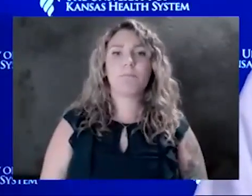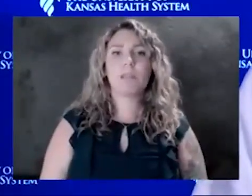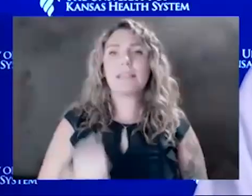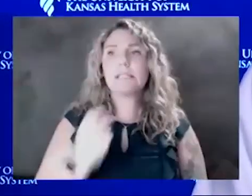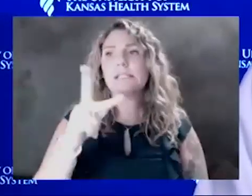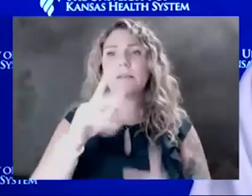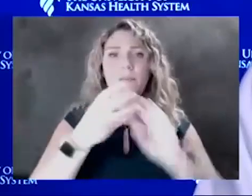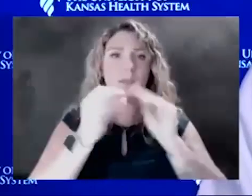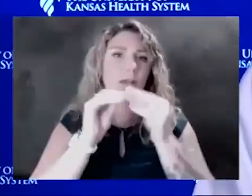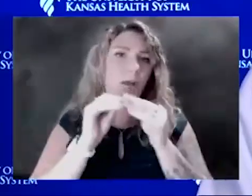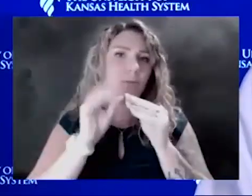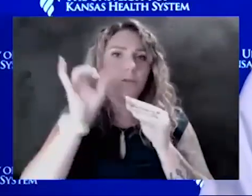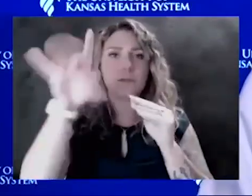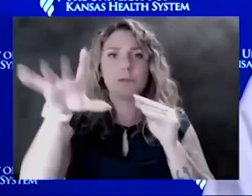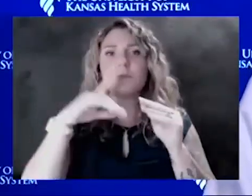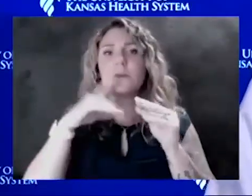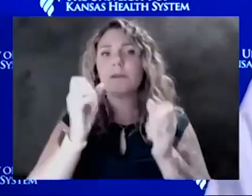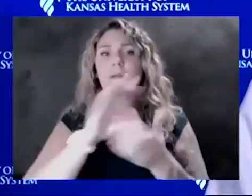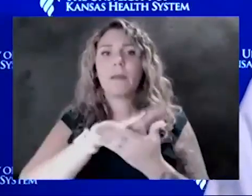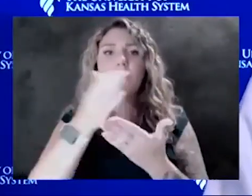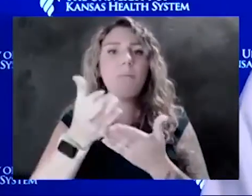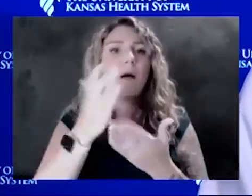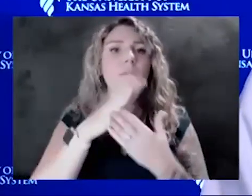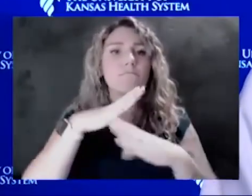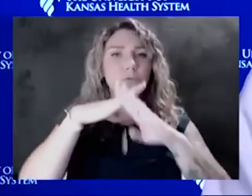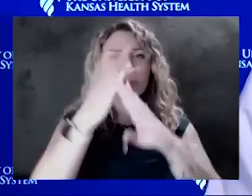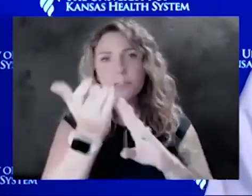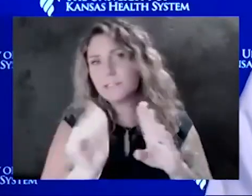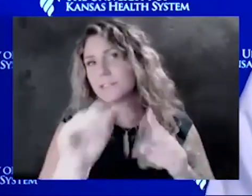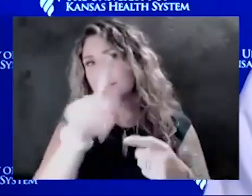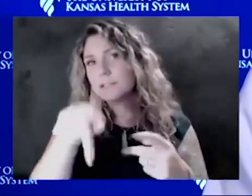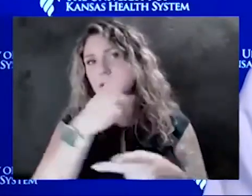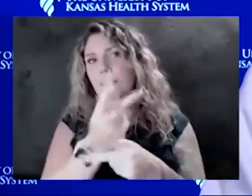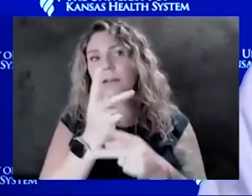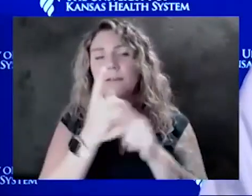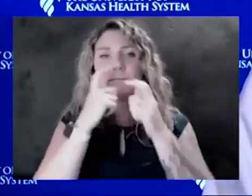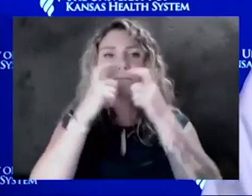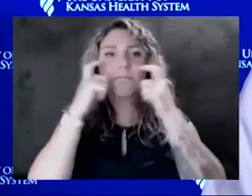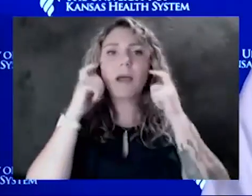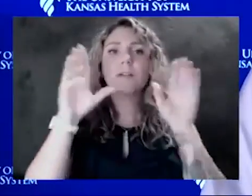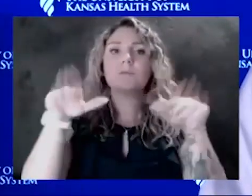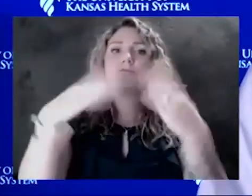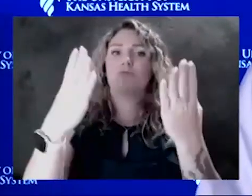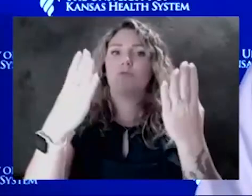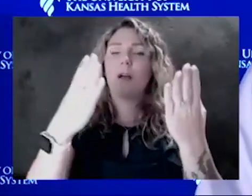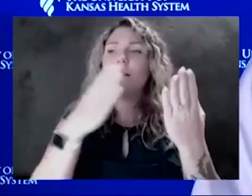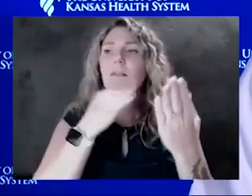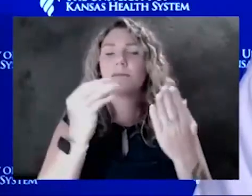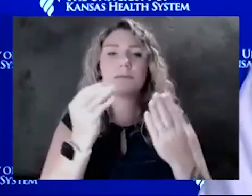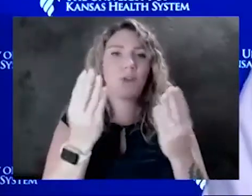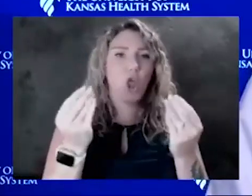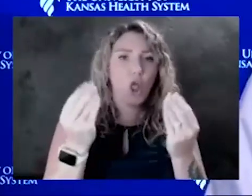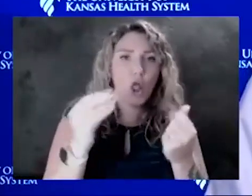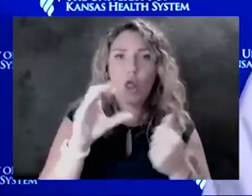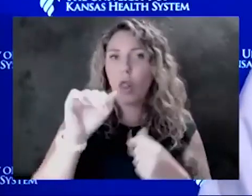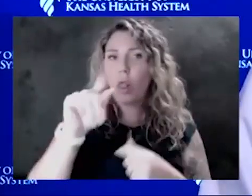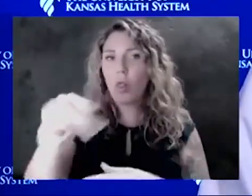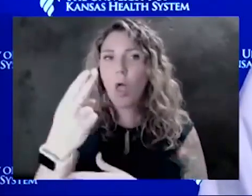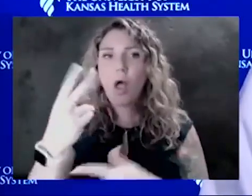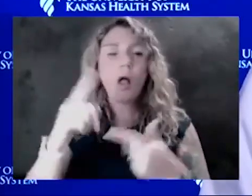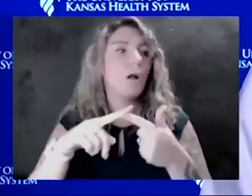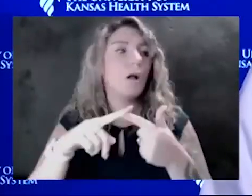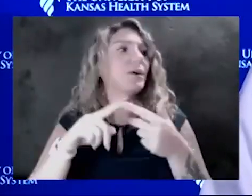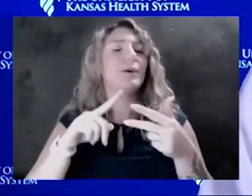the amount of protection any certain mask gives you. And that goes from cloth mask to surgical procedural mask or the N95